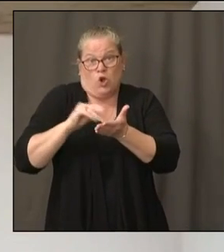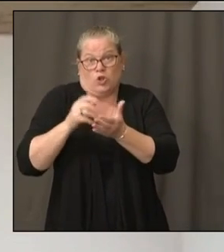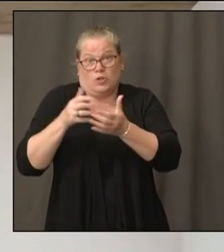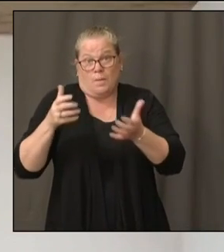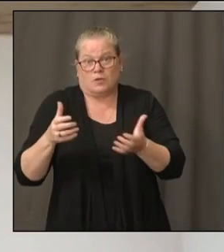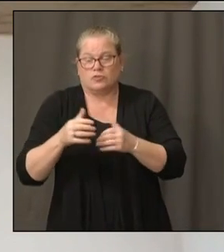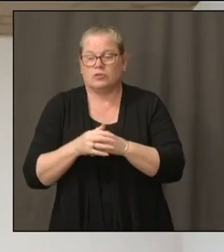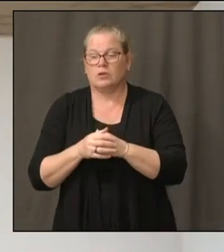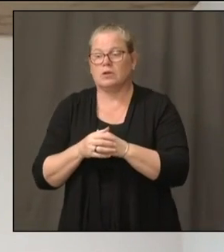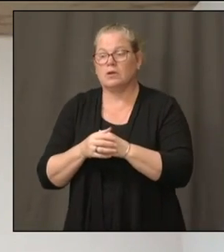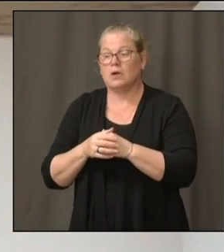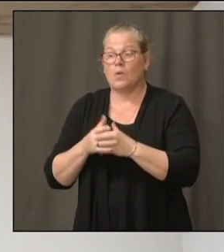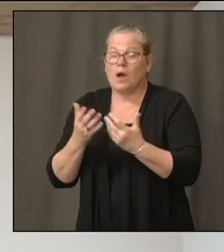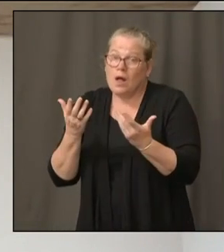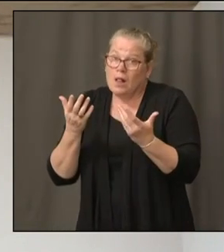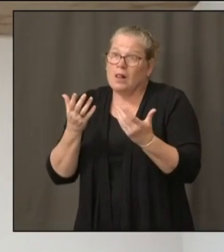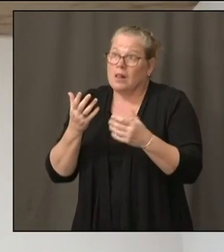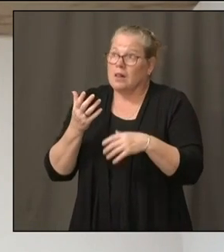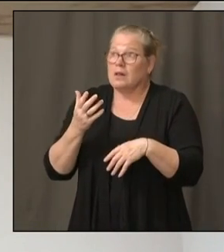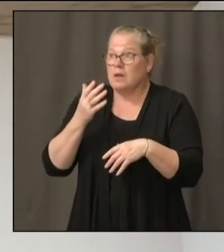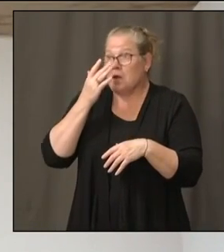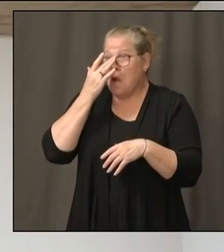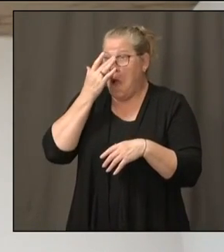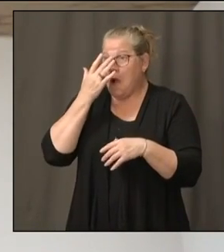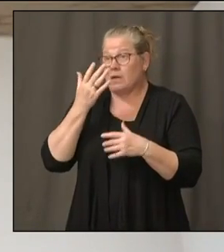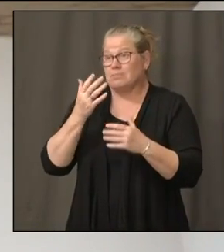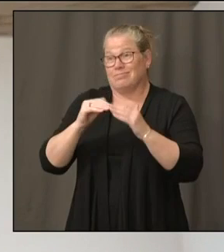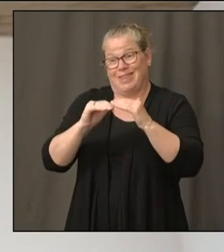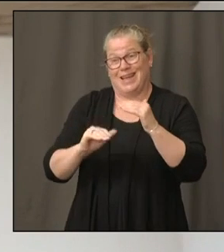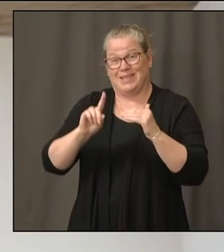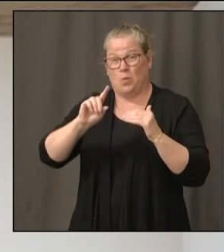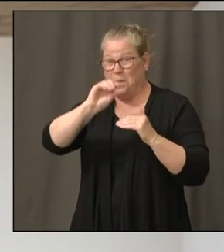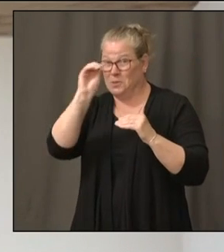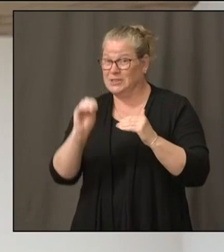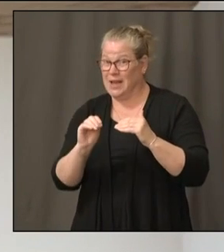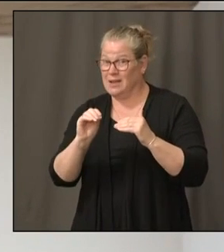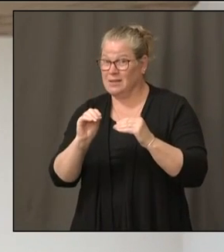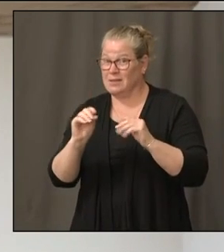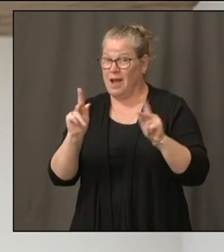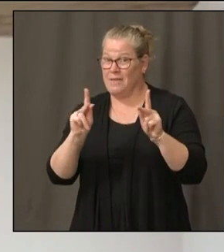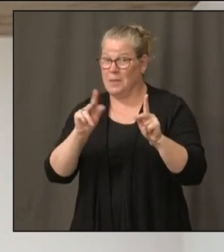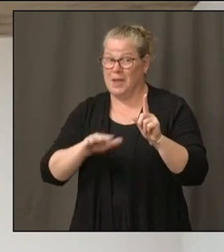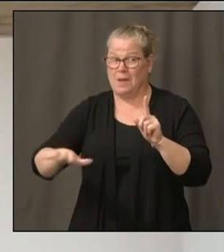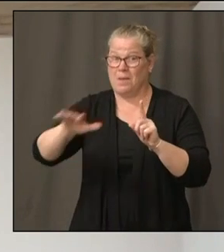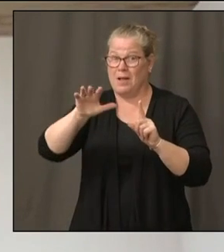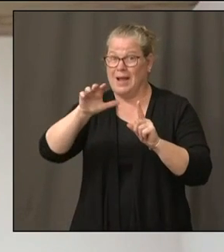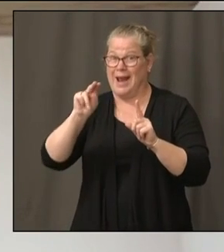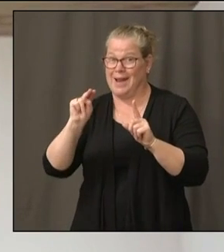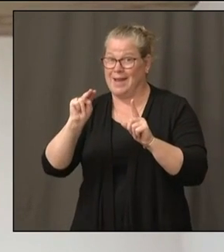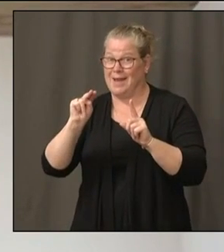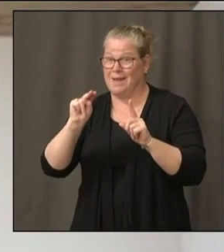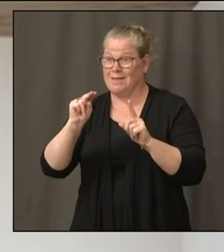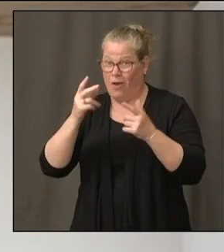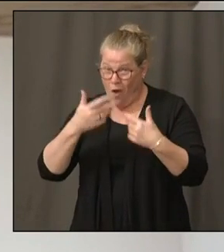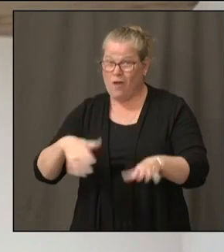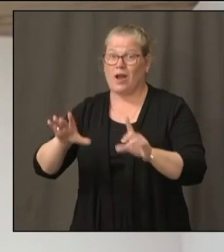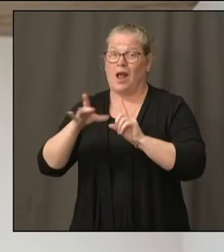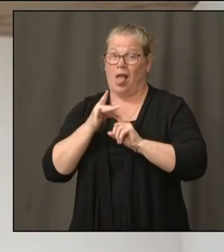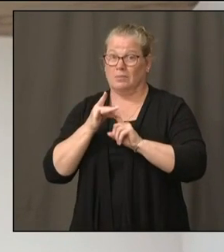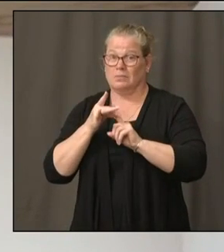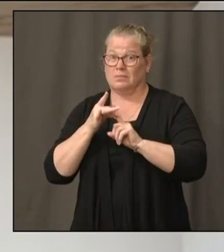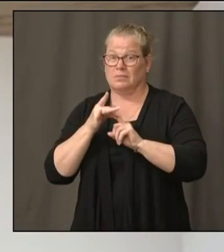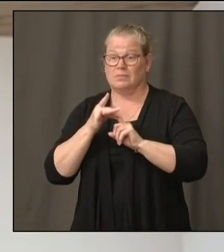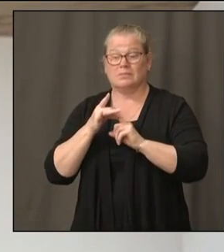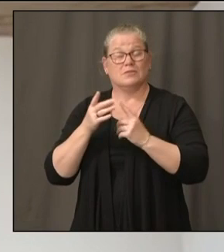already had the infection. And this virus is just interested in infecting people. And there's